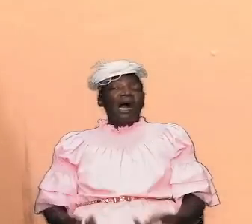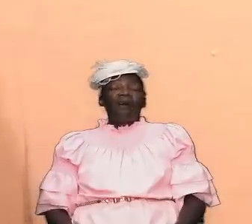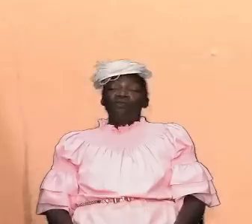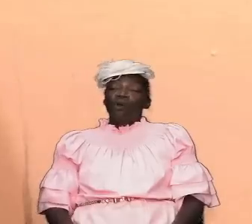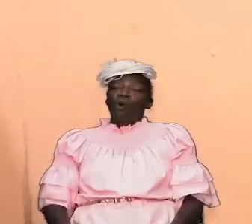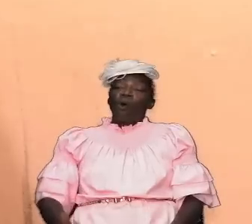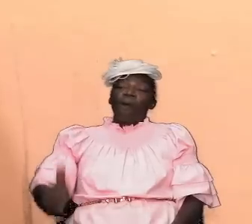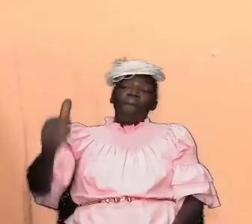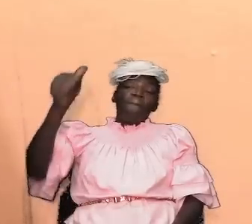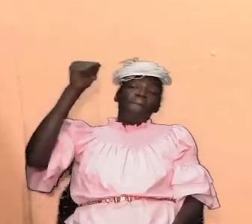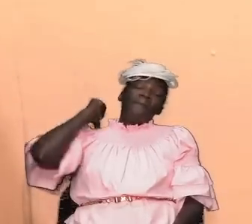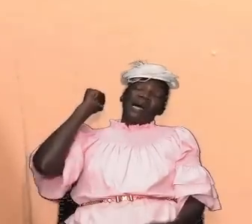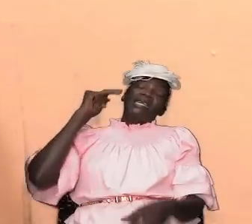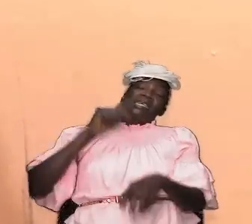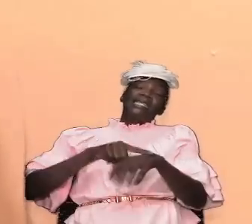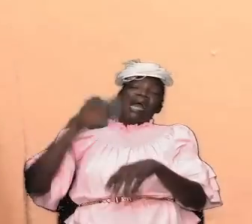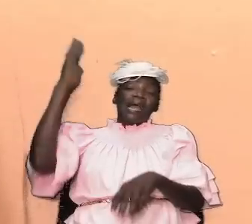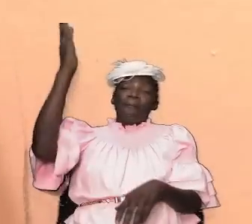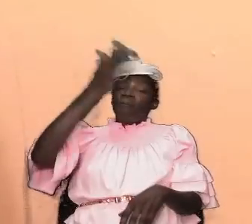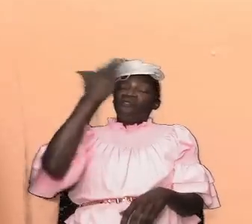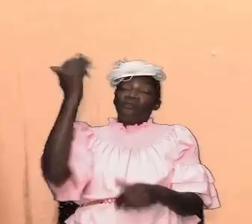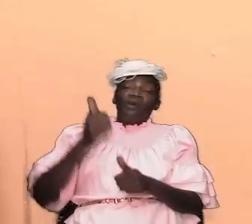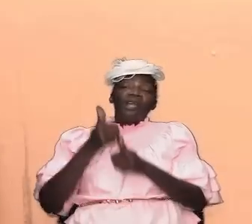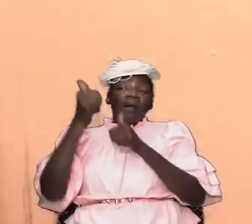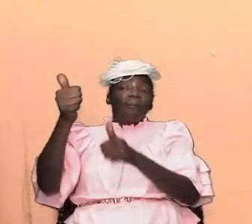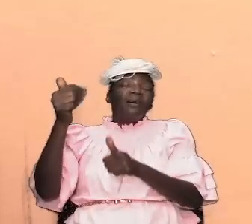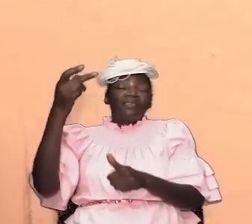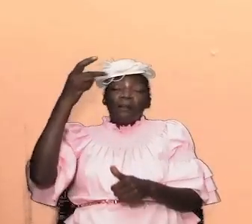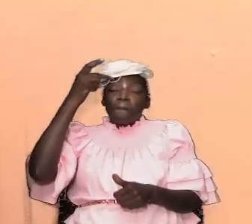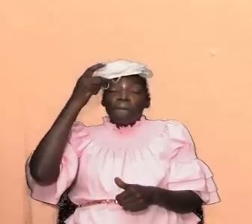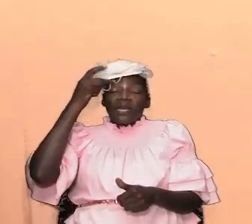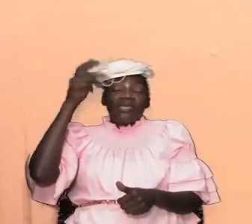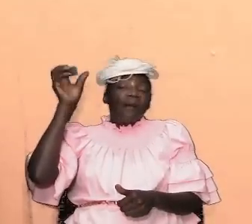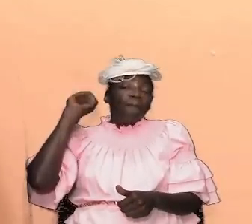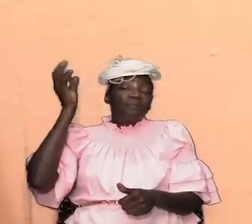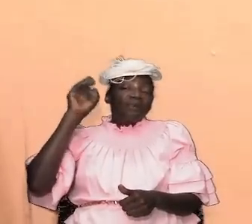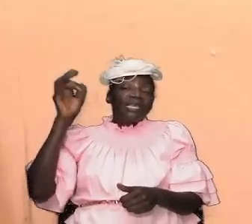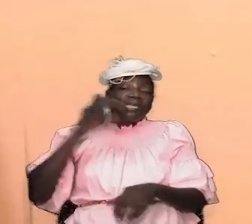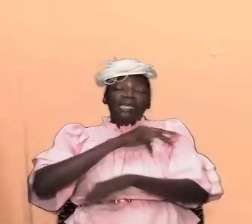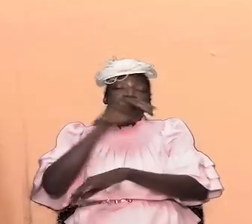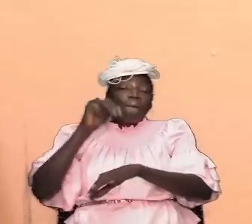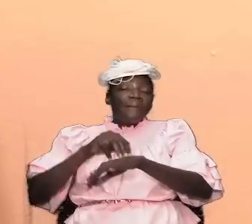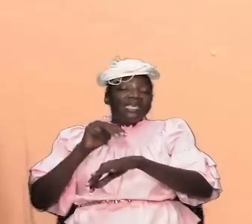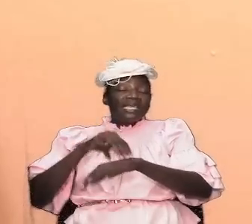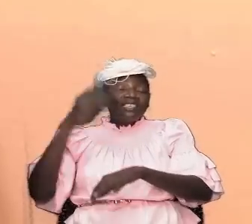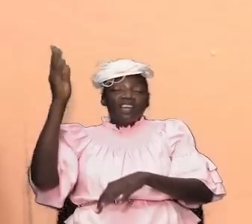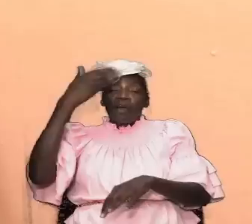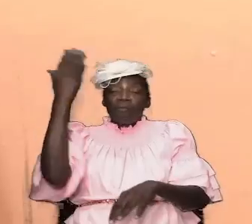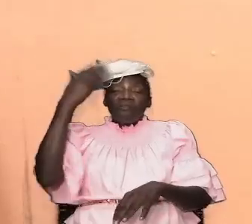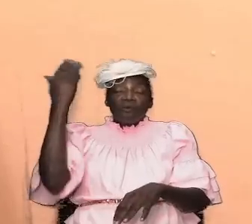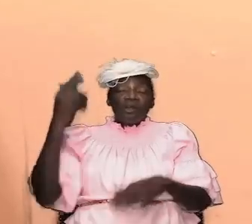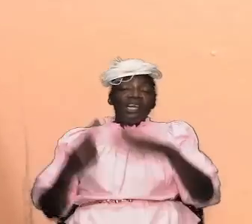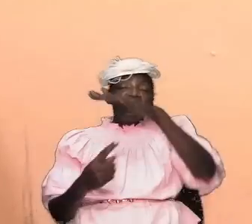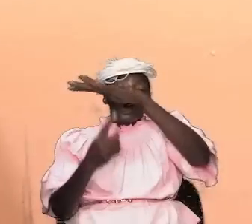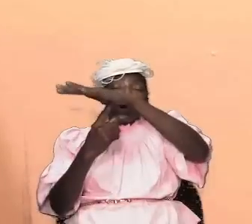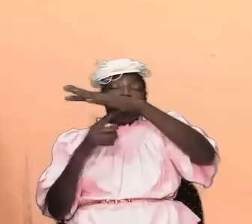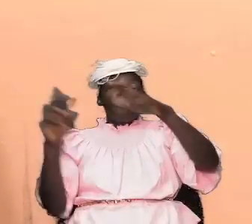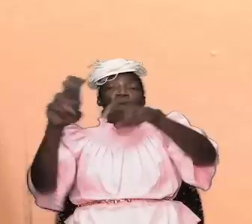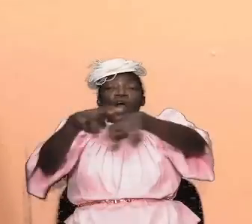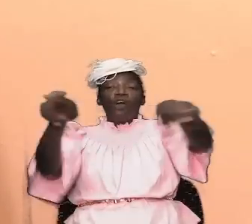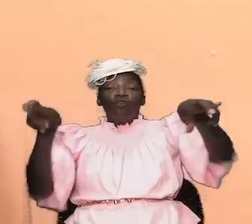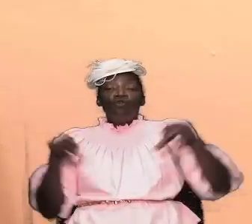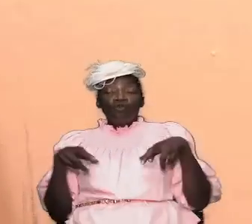before the apostle peter preached that message before they were in the upper room and they were